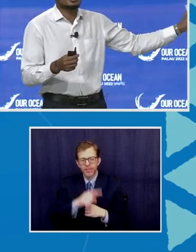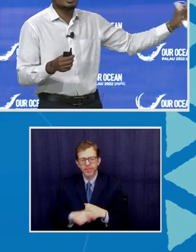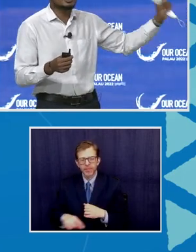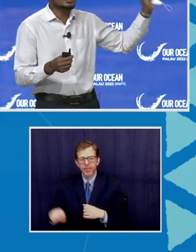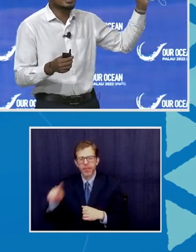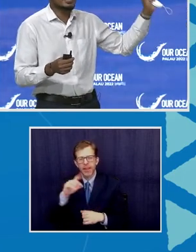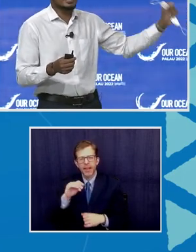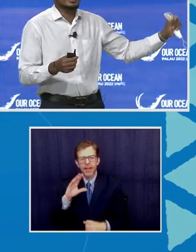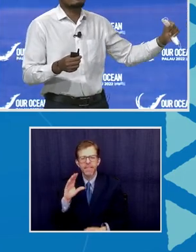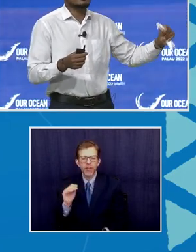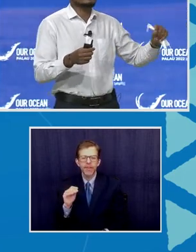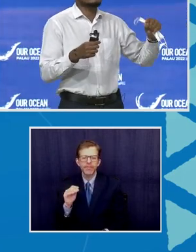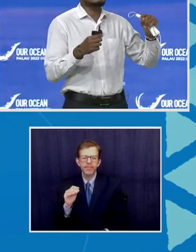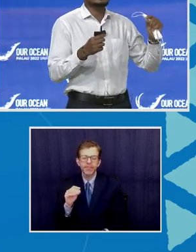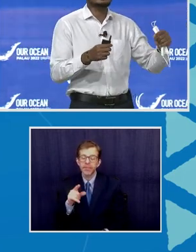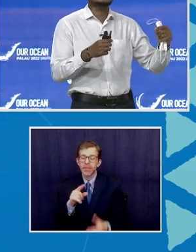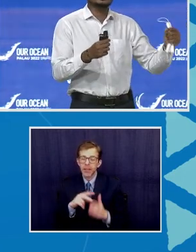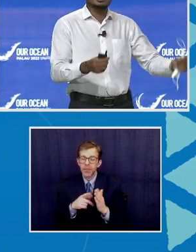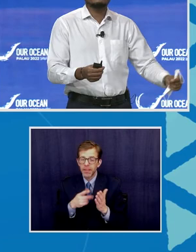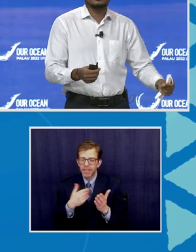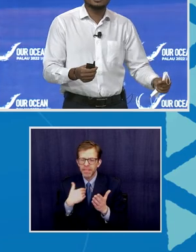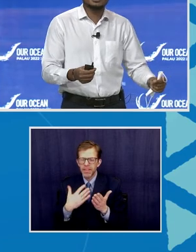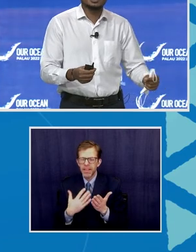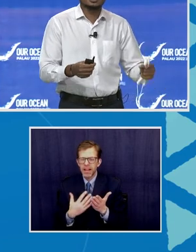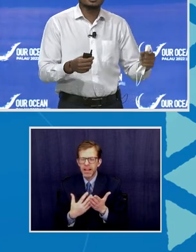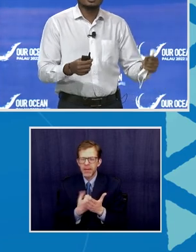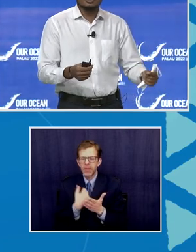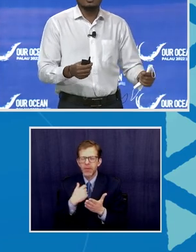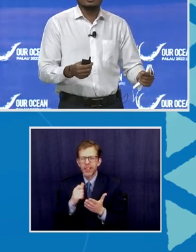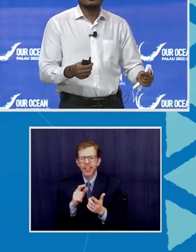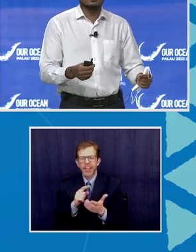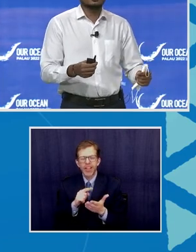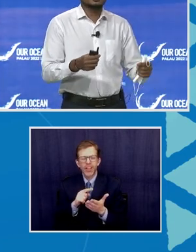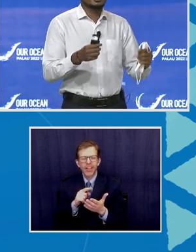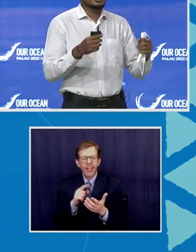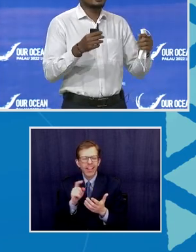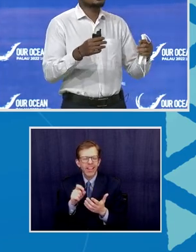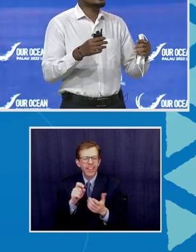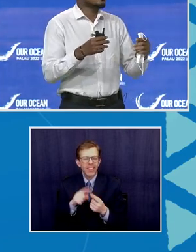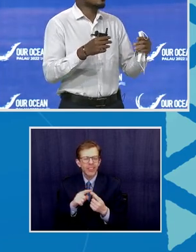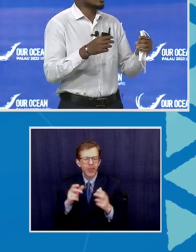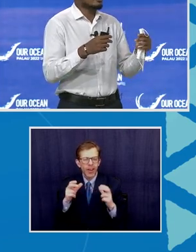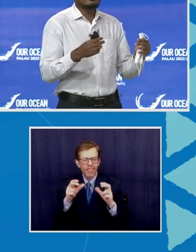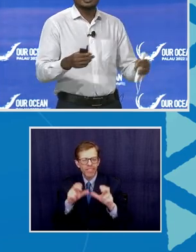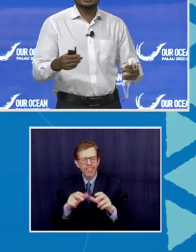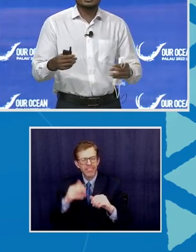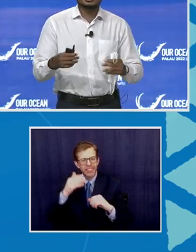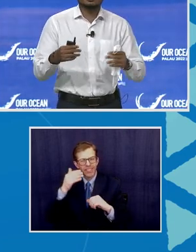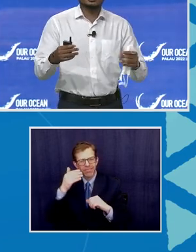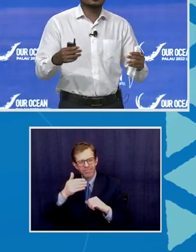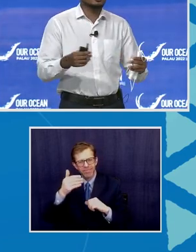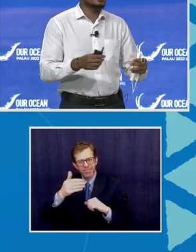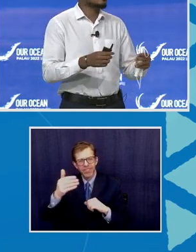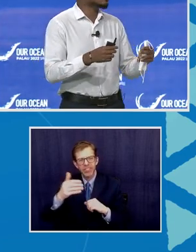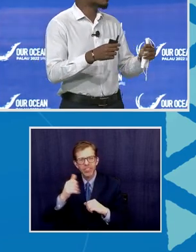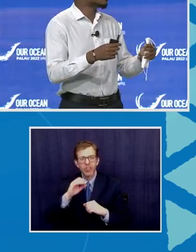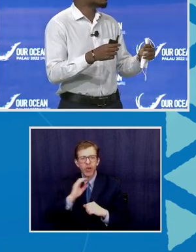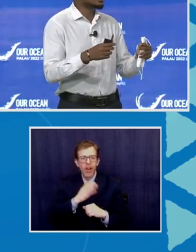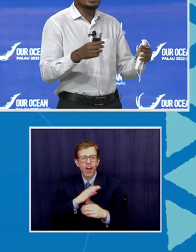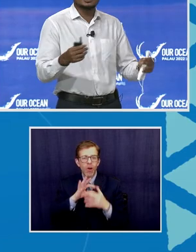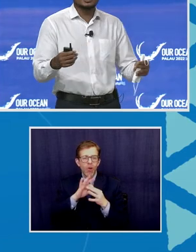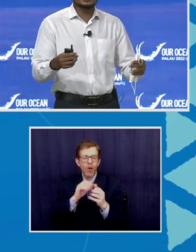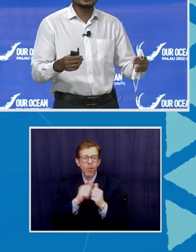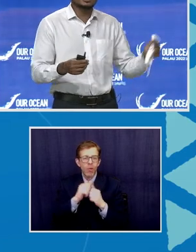this is an opportunity, an avenue that we need to invest in going forward. And so our relationship with the world